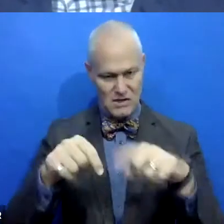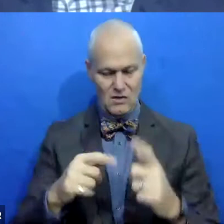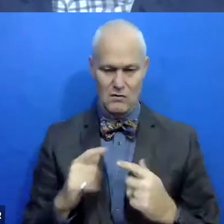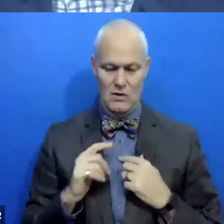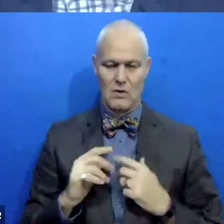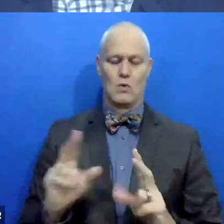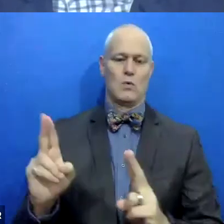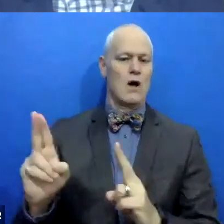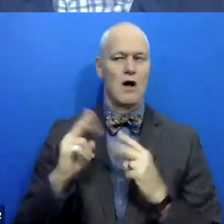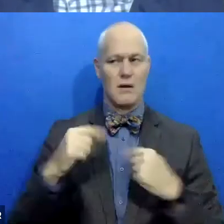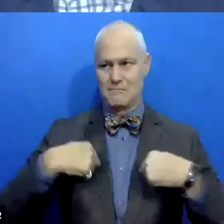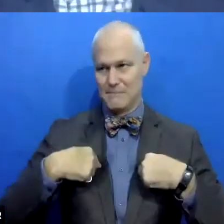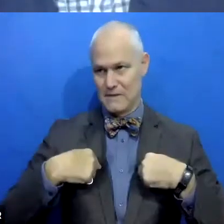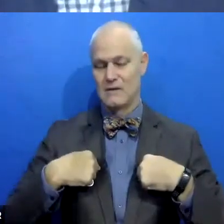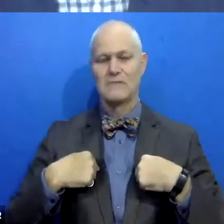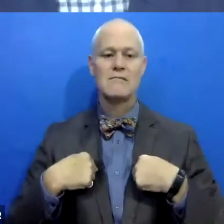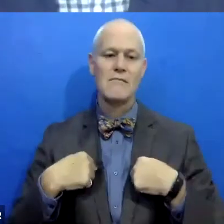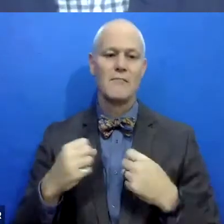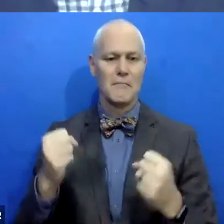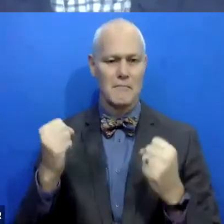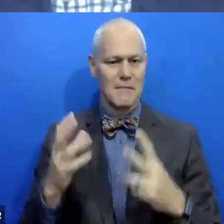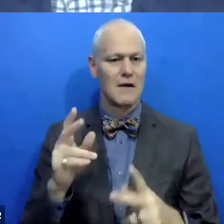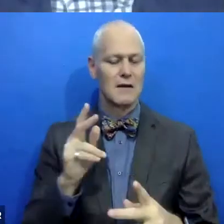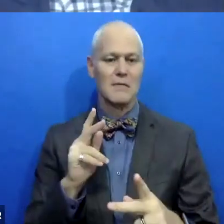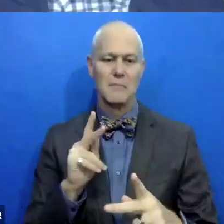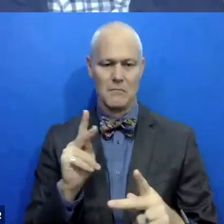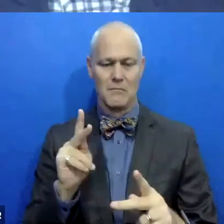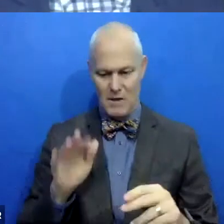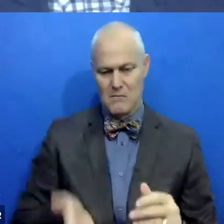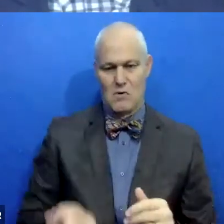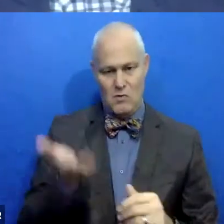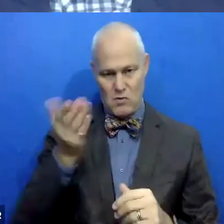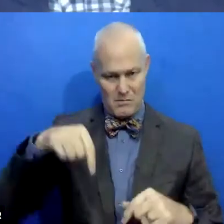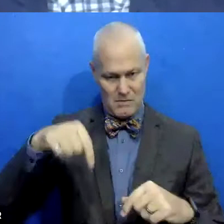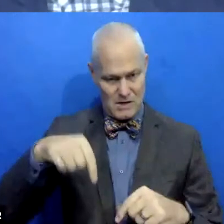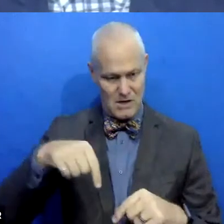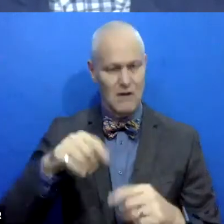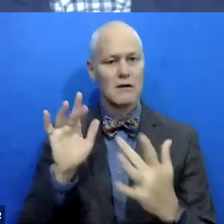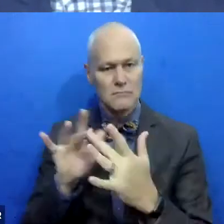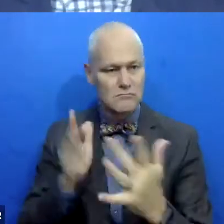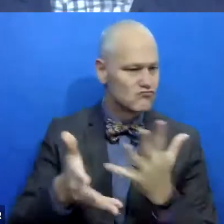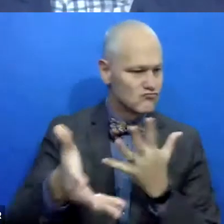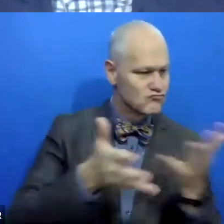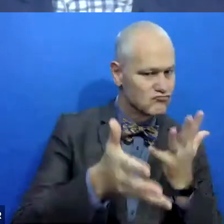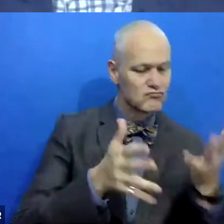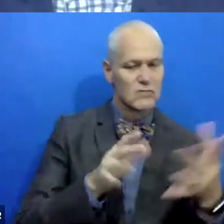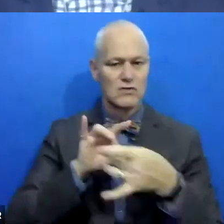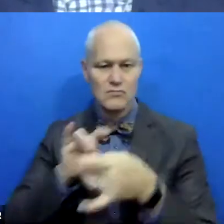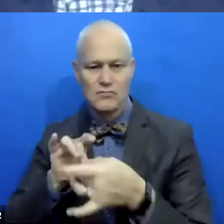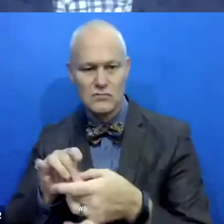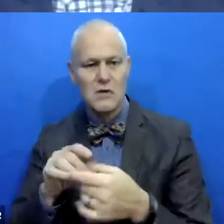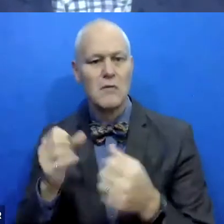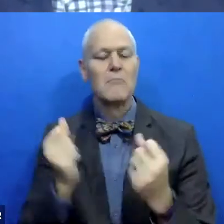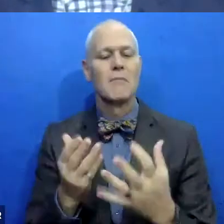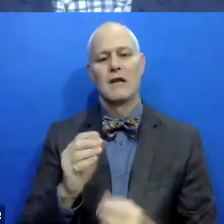to me that a lot of how I've come up in this work is being in contact with and community with Ojibwe folks and